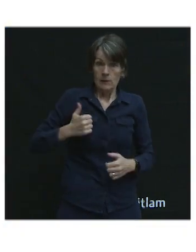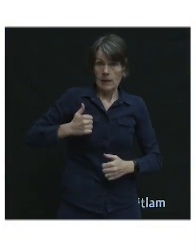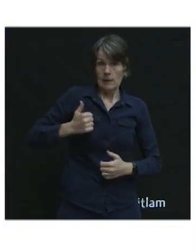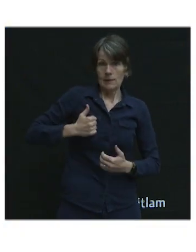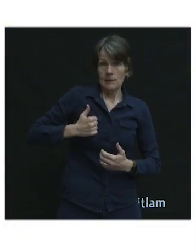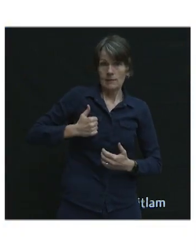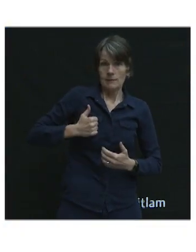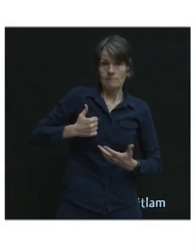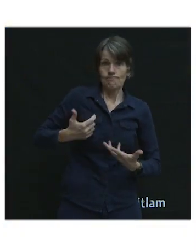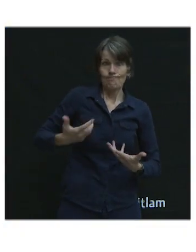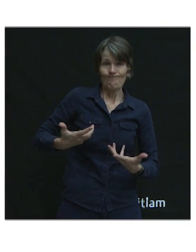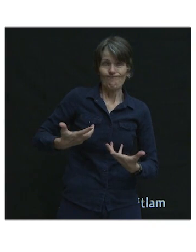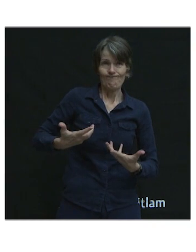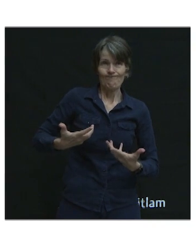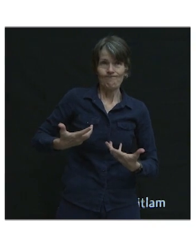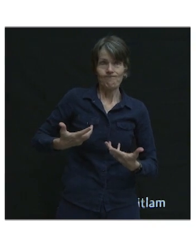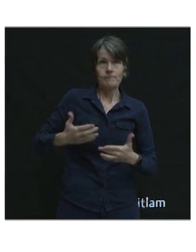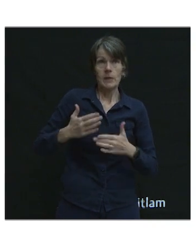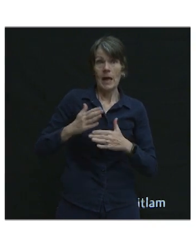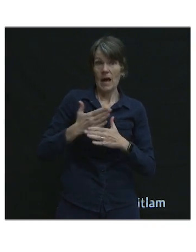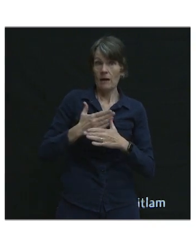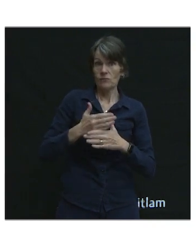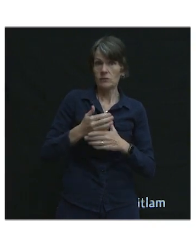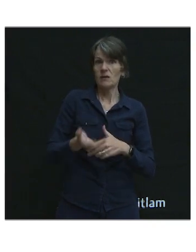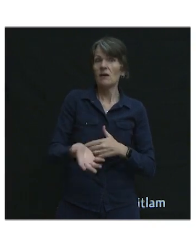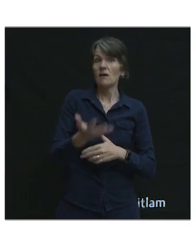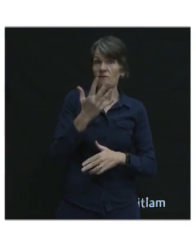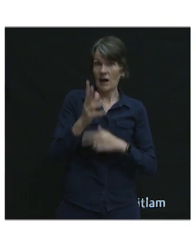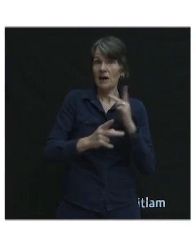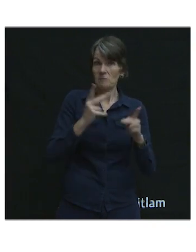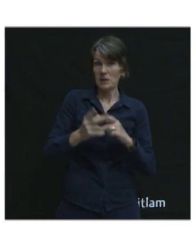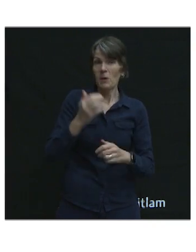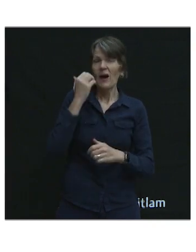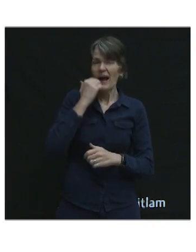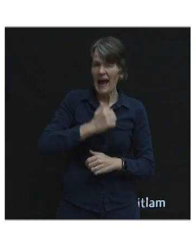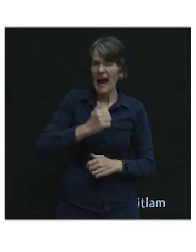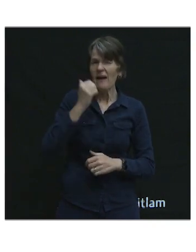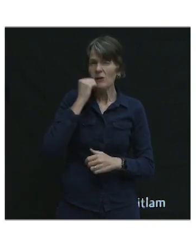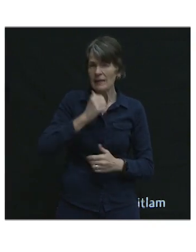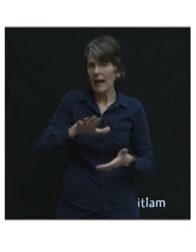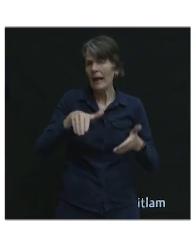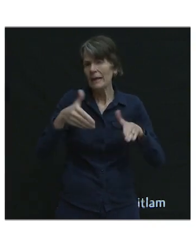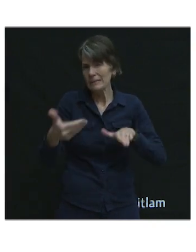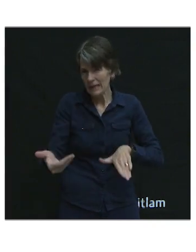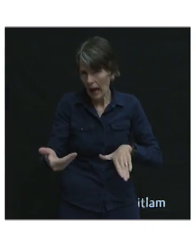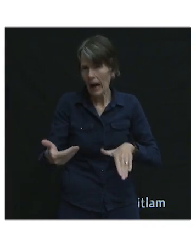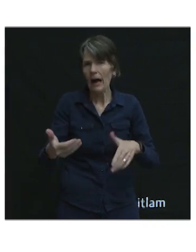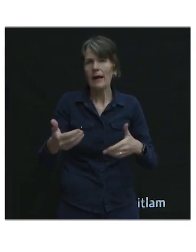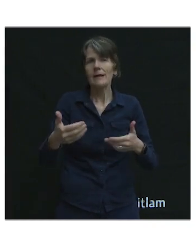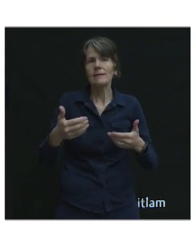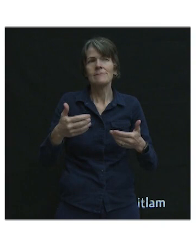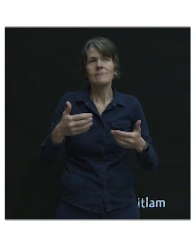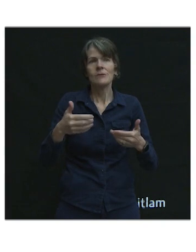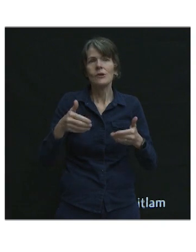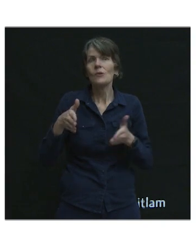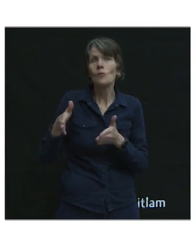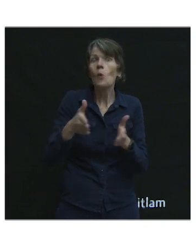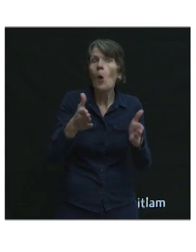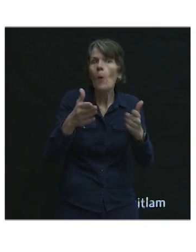on average, five people die every single day. So those are our friends, our family, our co-workers.